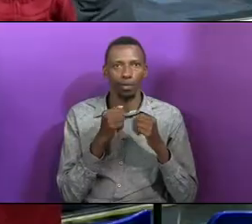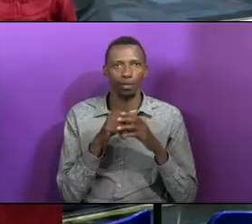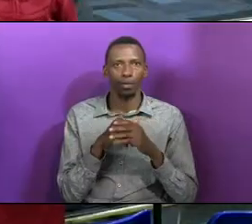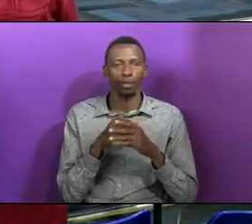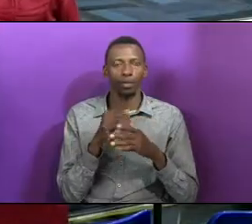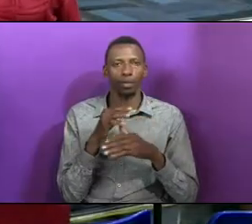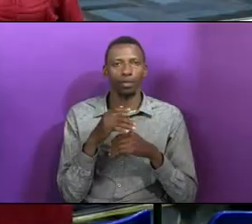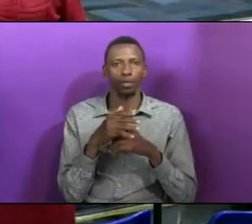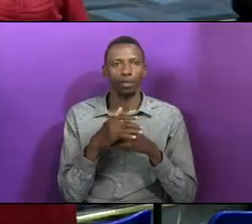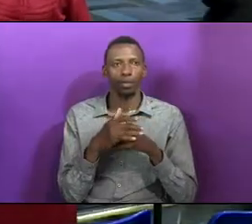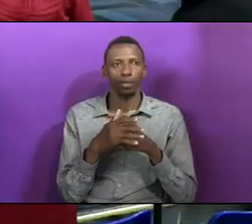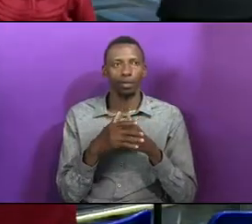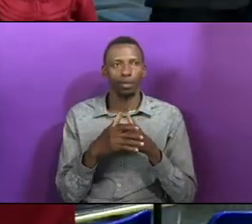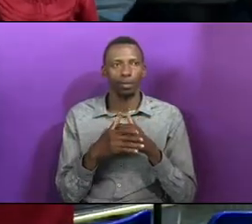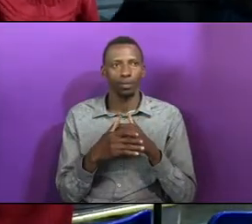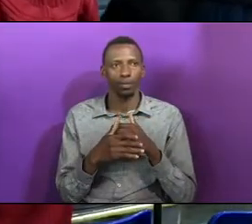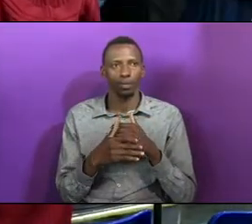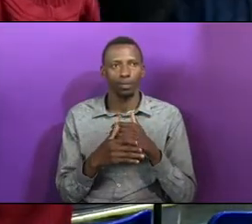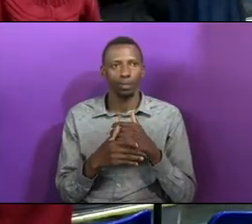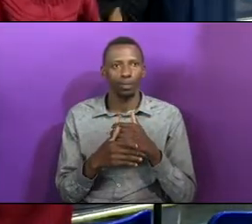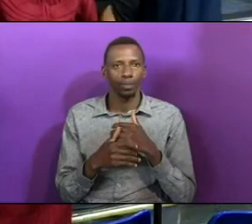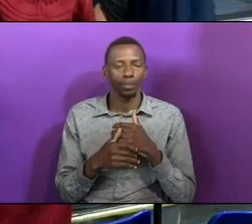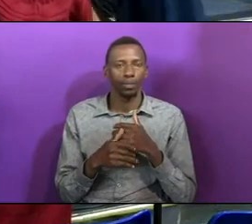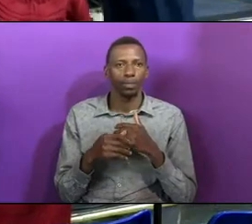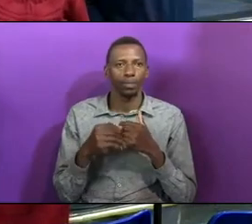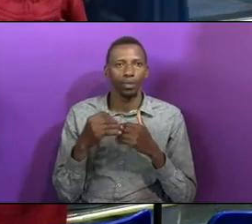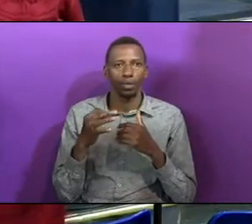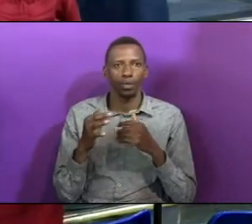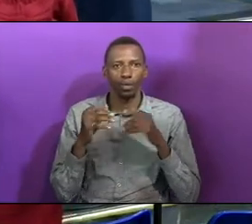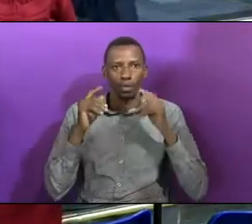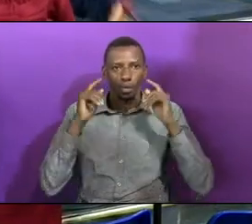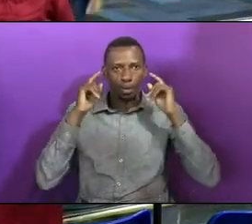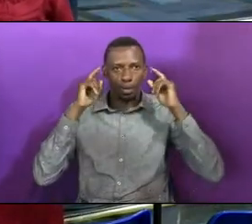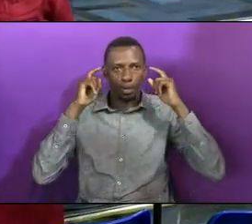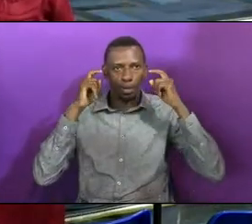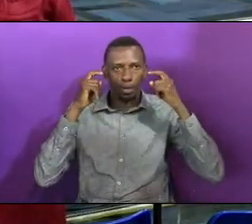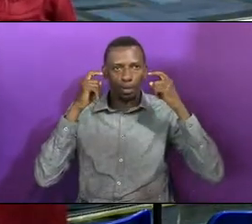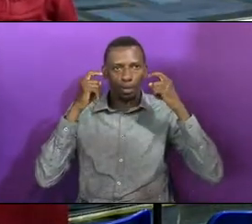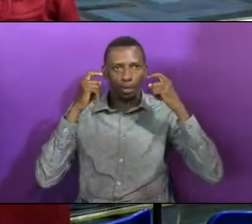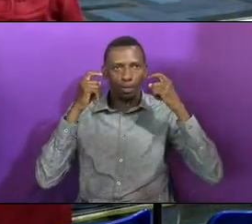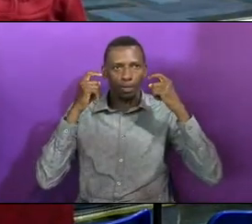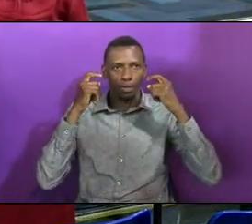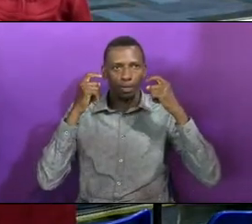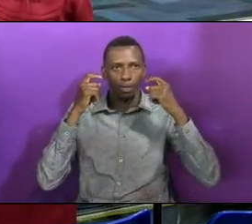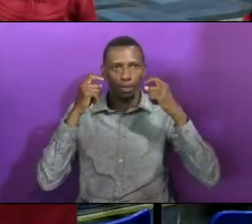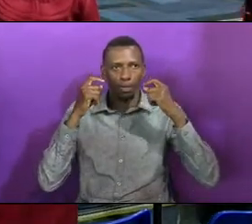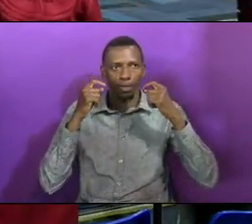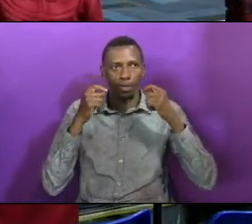power. In the blood. In the blood. In Of the Lamb.